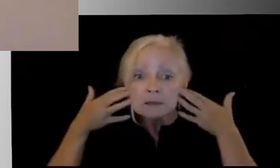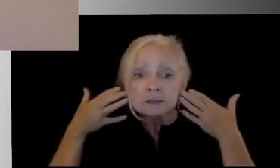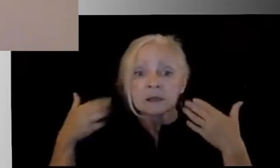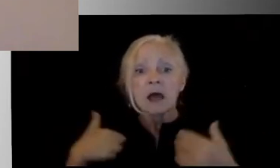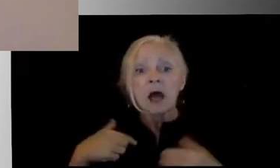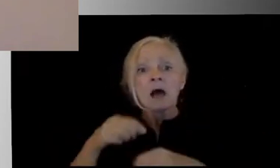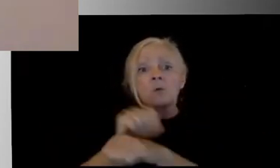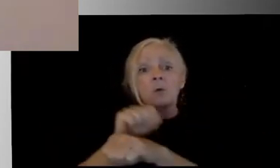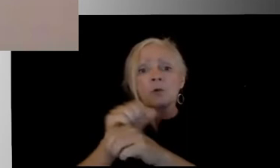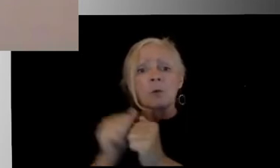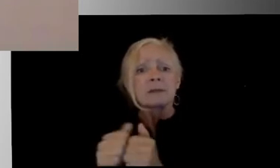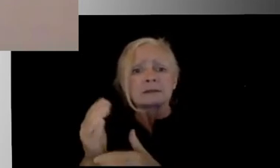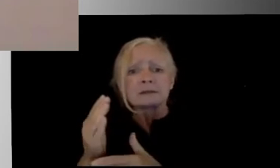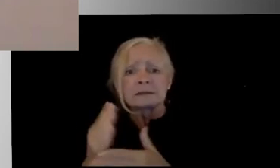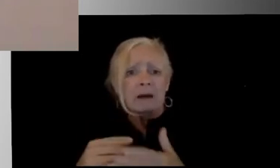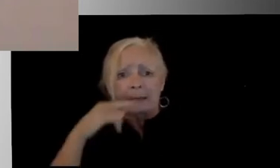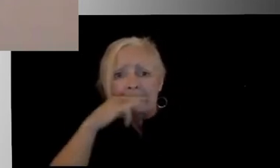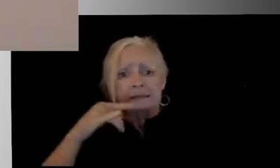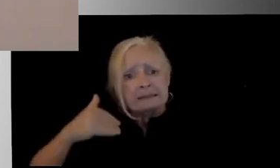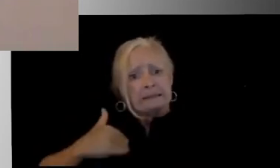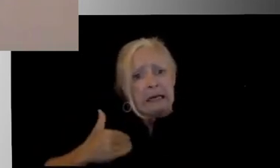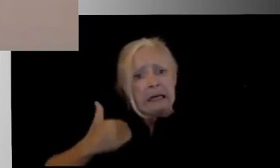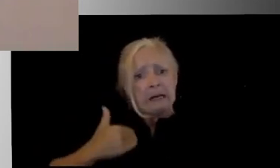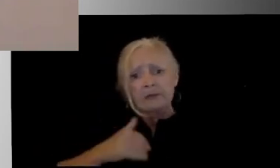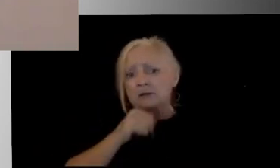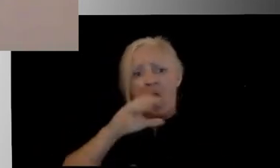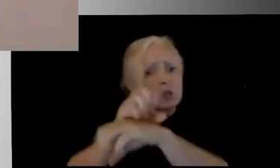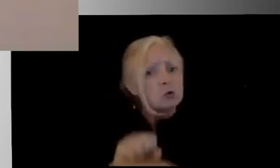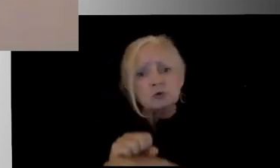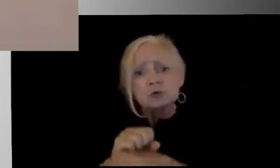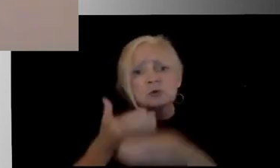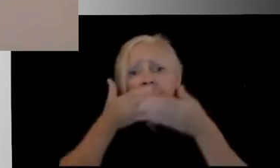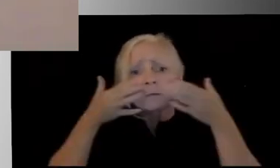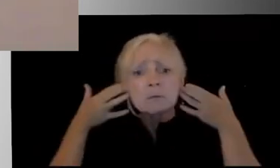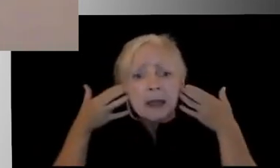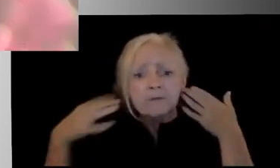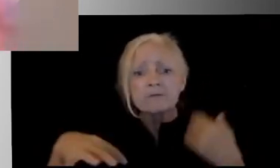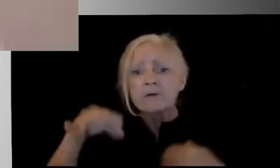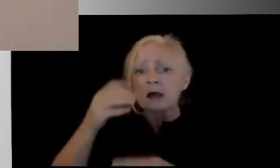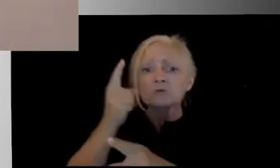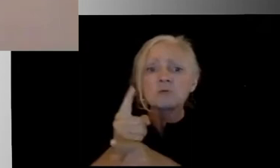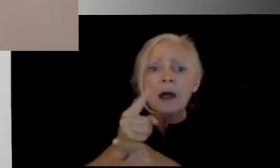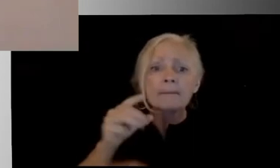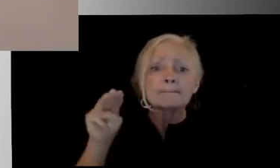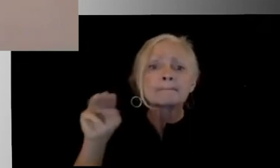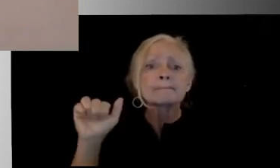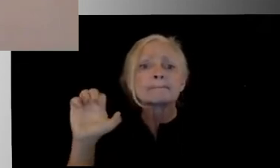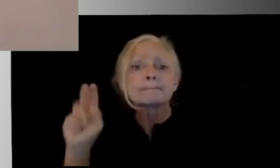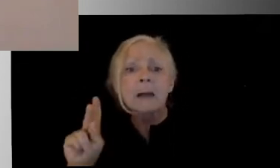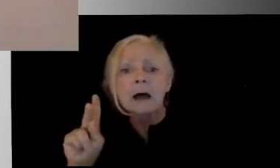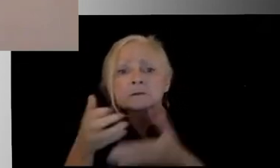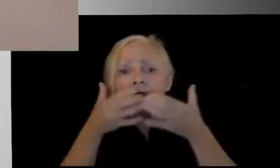of the students haven't had to wear them over the summer. So, like, getting them used to wearing the mask, finding the mask that fits their face most comfortably or,